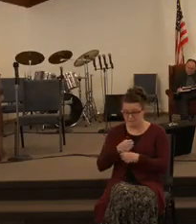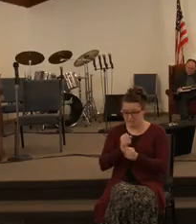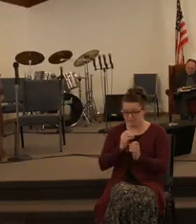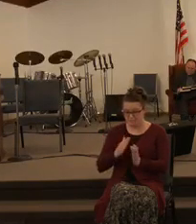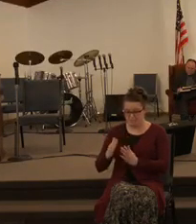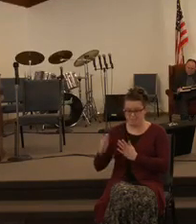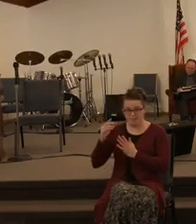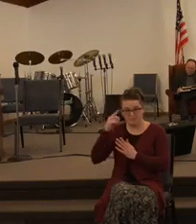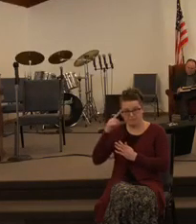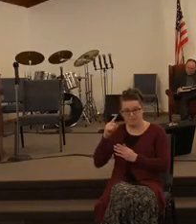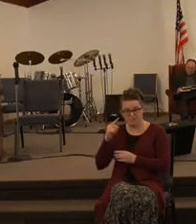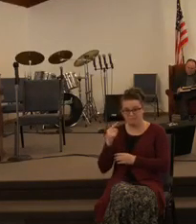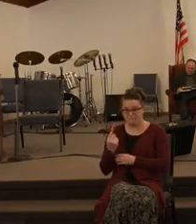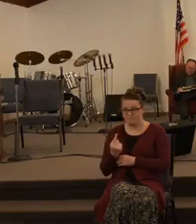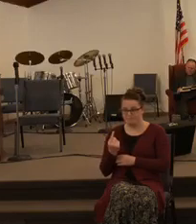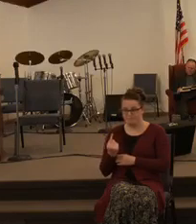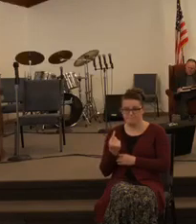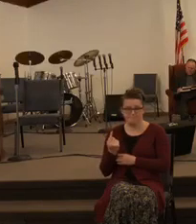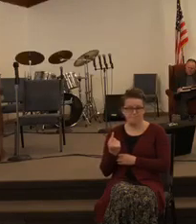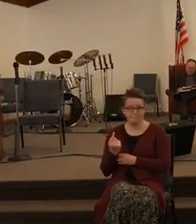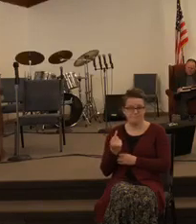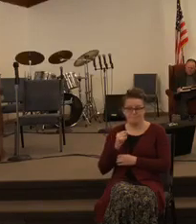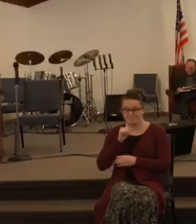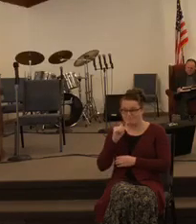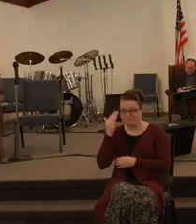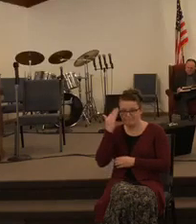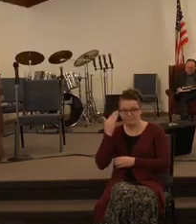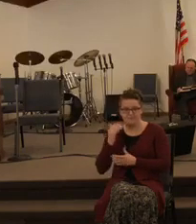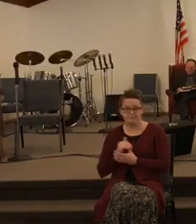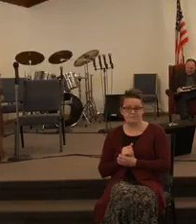for something that they were oblivious to